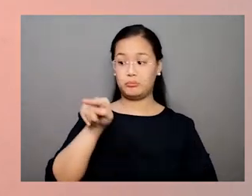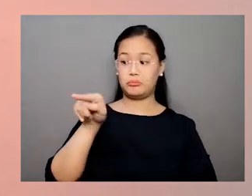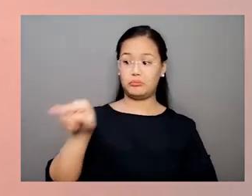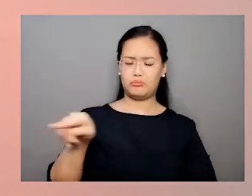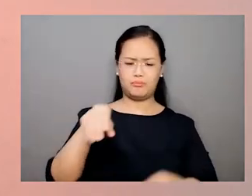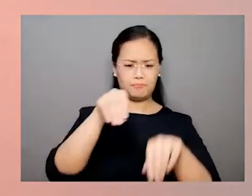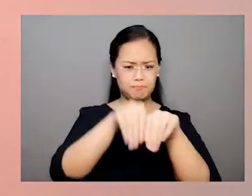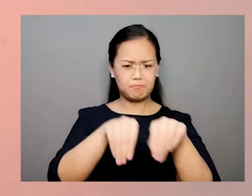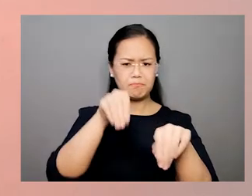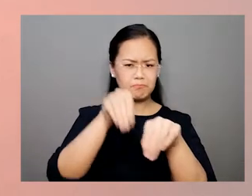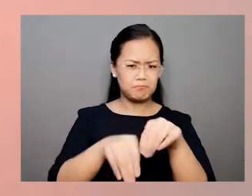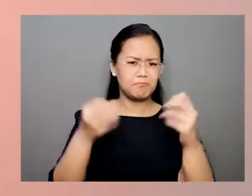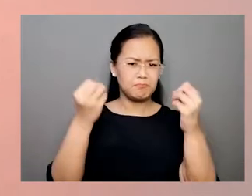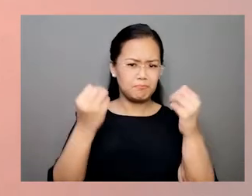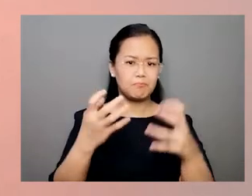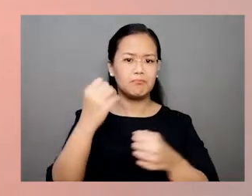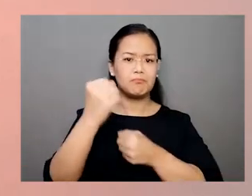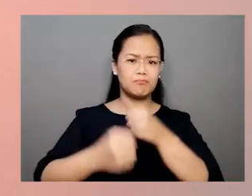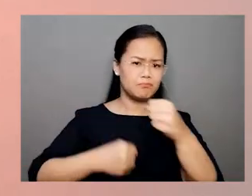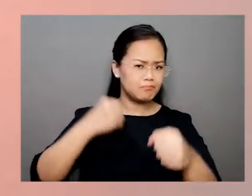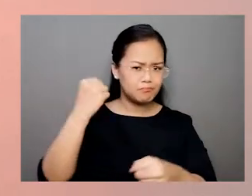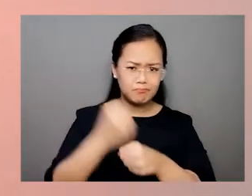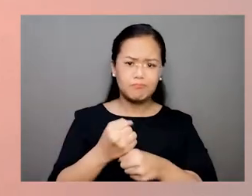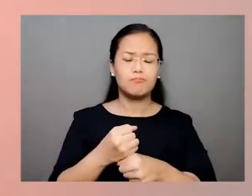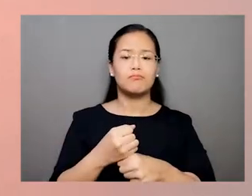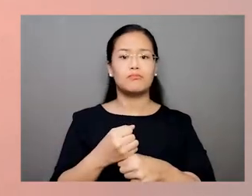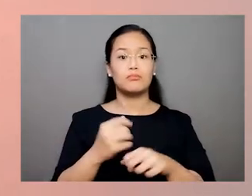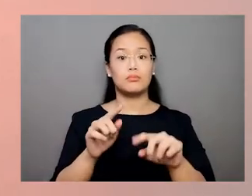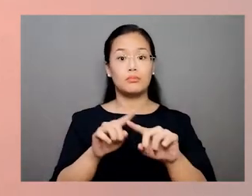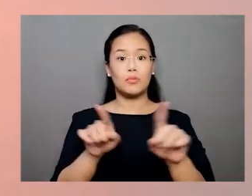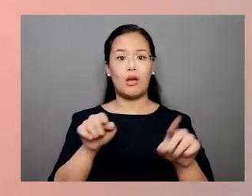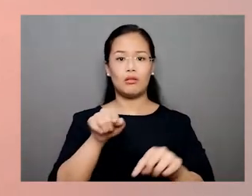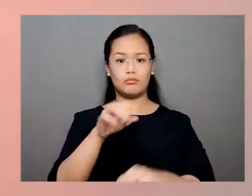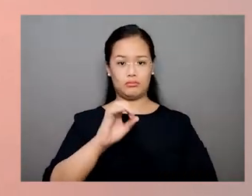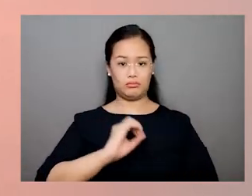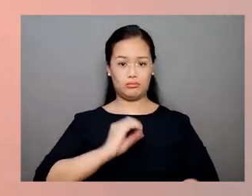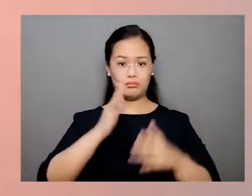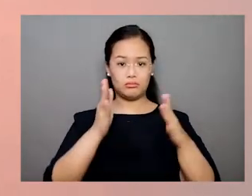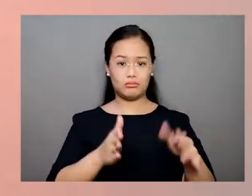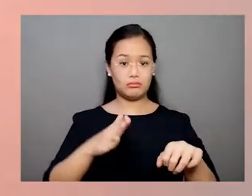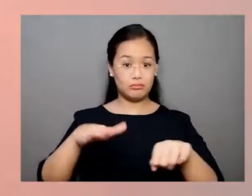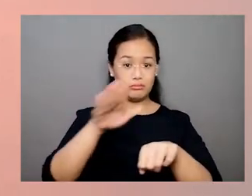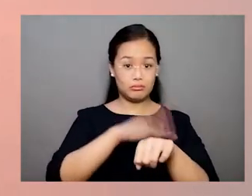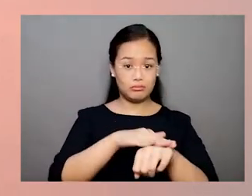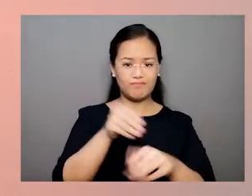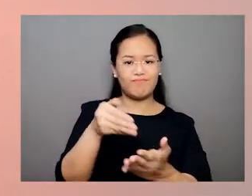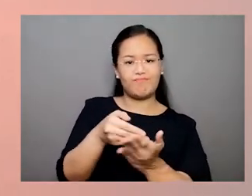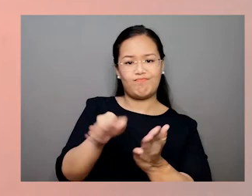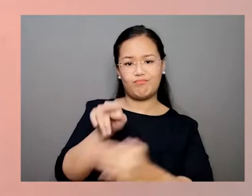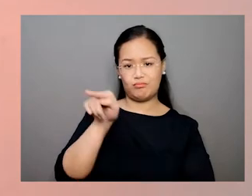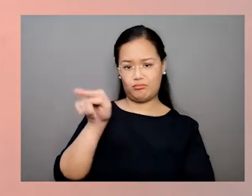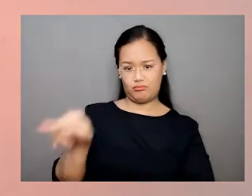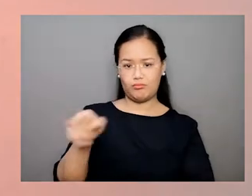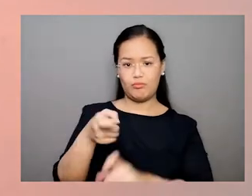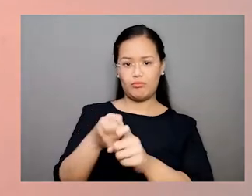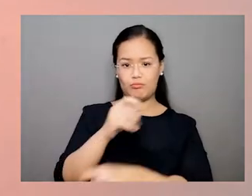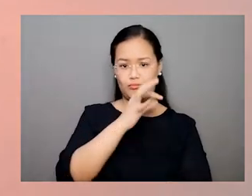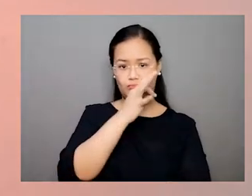farm that he has tilled for several years. He was being evicted by the owner of the land, by the landlord.